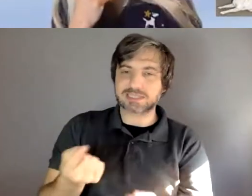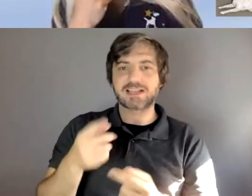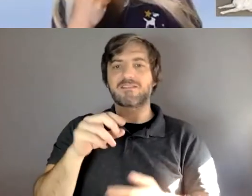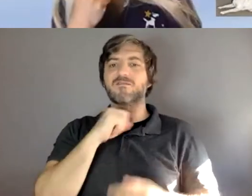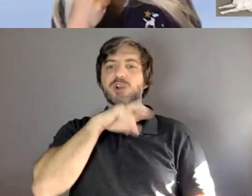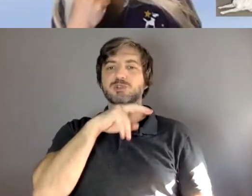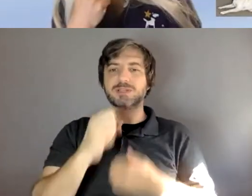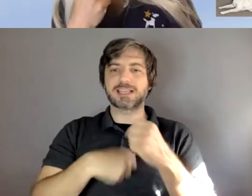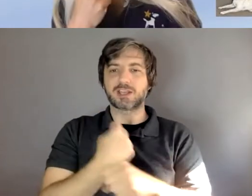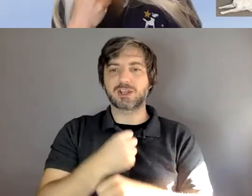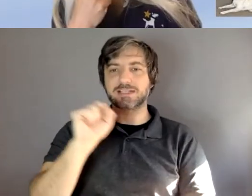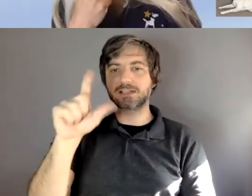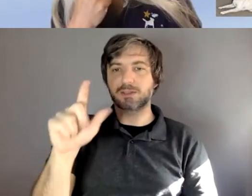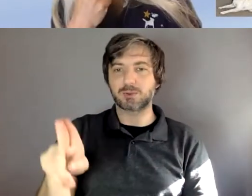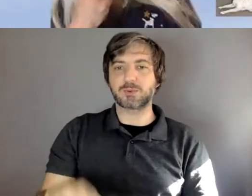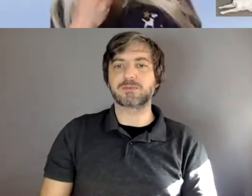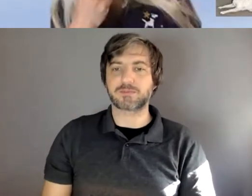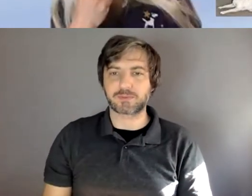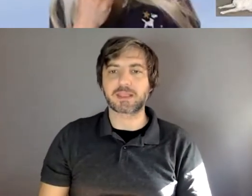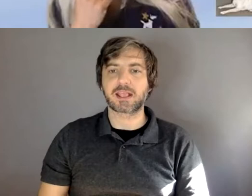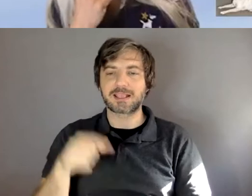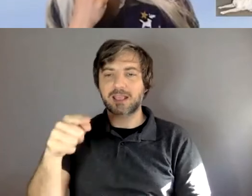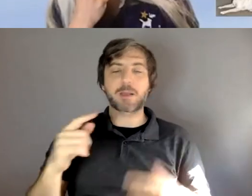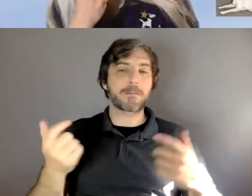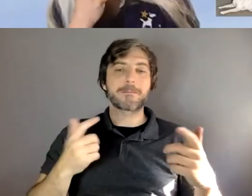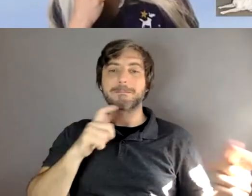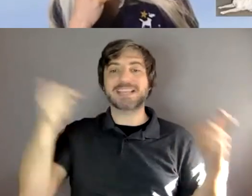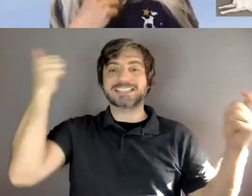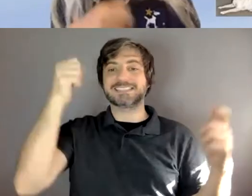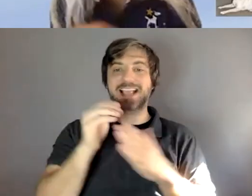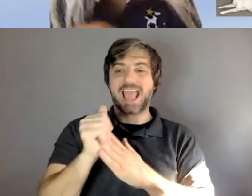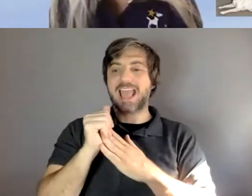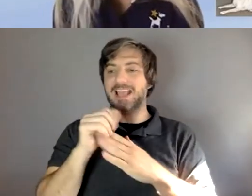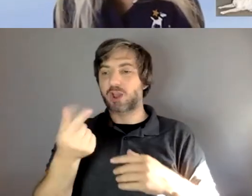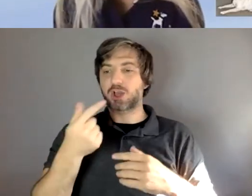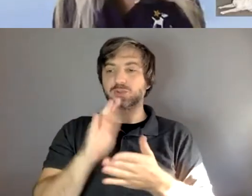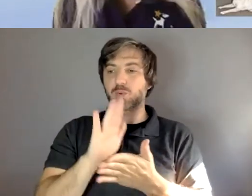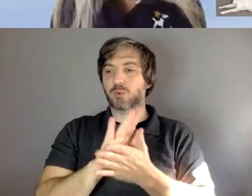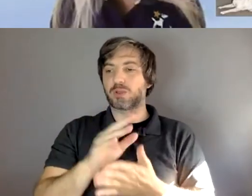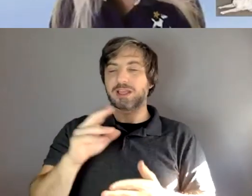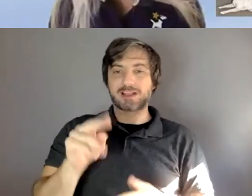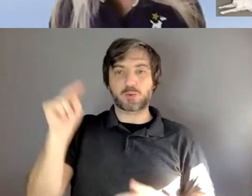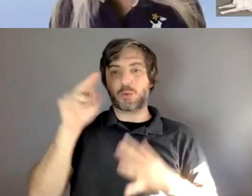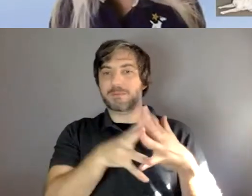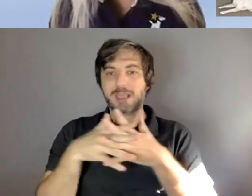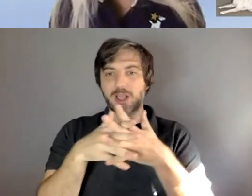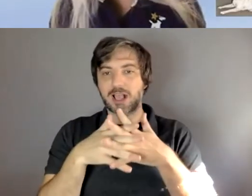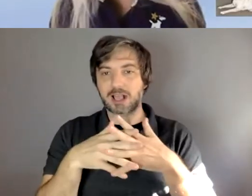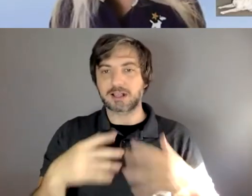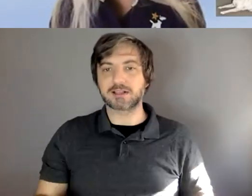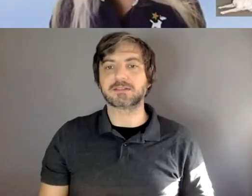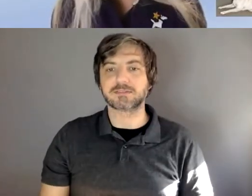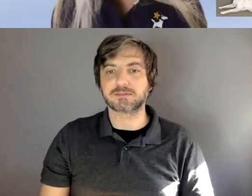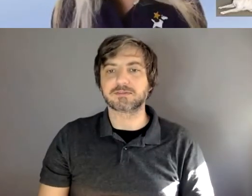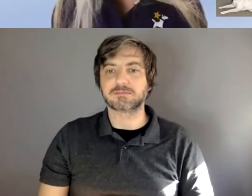is from guide dogs for the blind the nation's largest guide dog school in north america he accompanies sayun in just about all of their